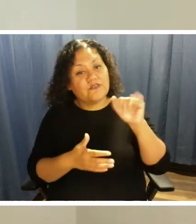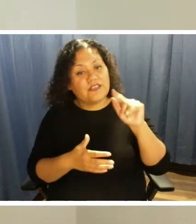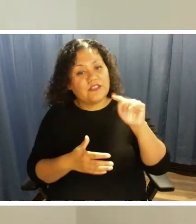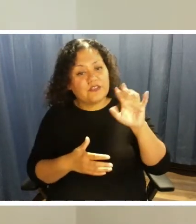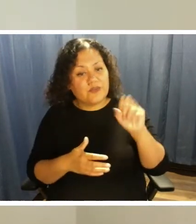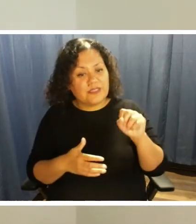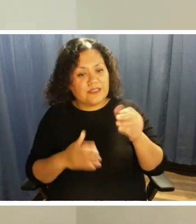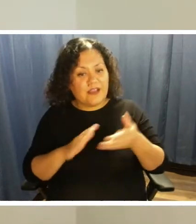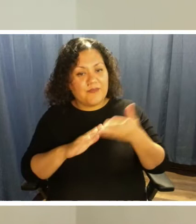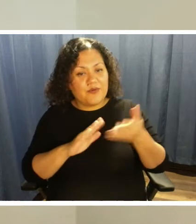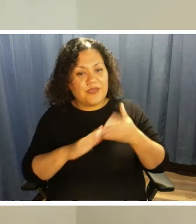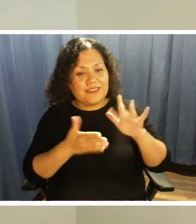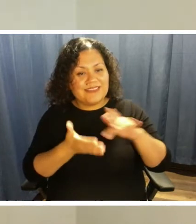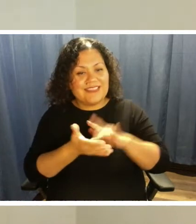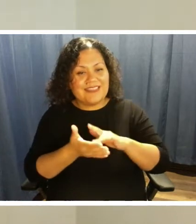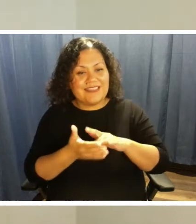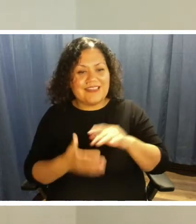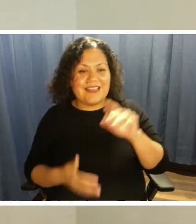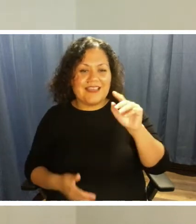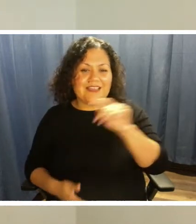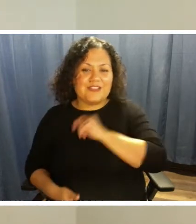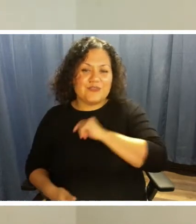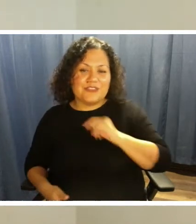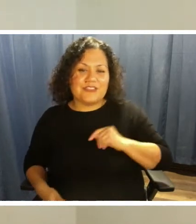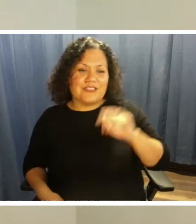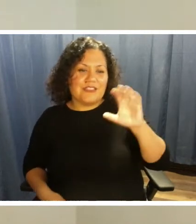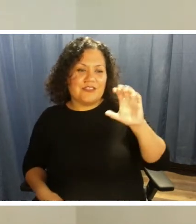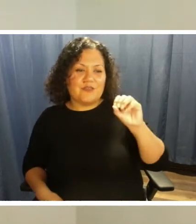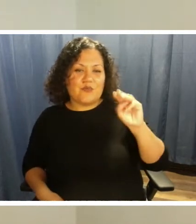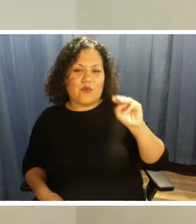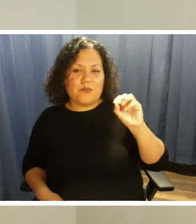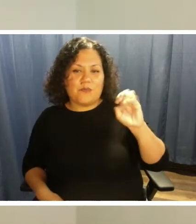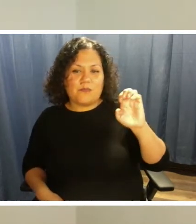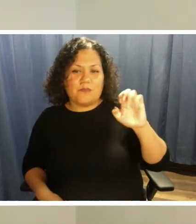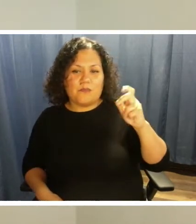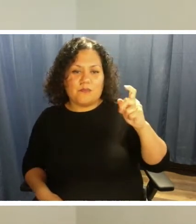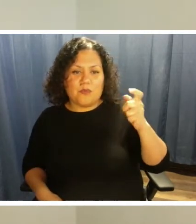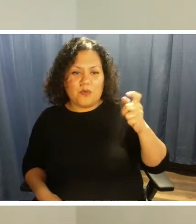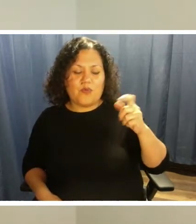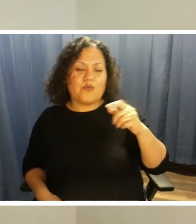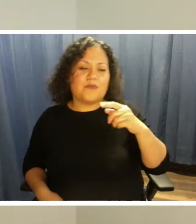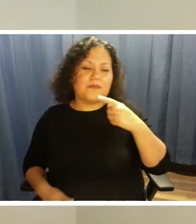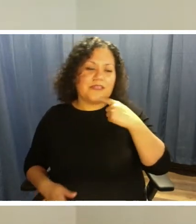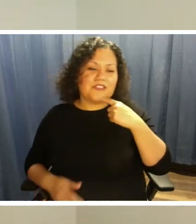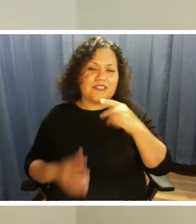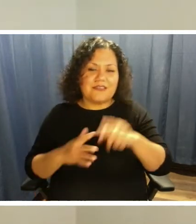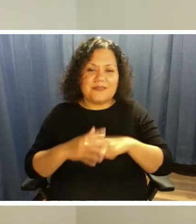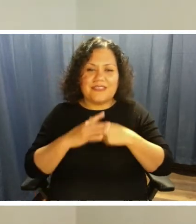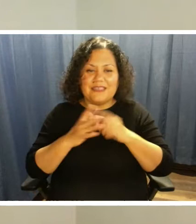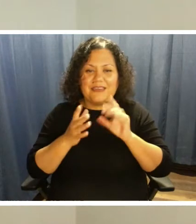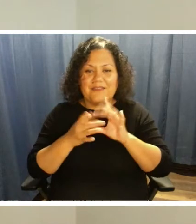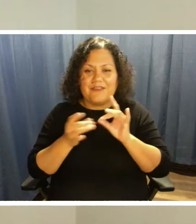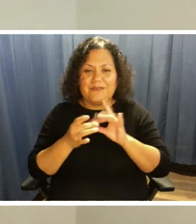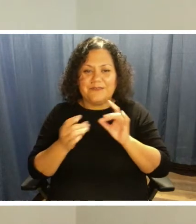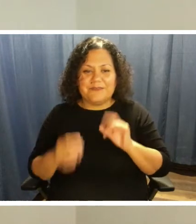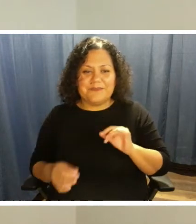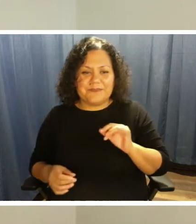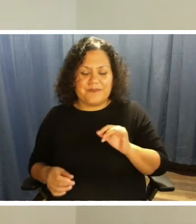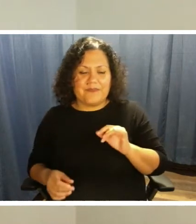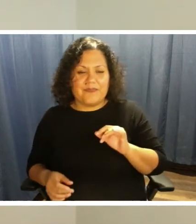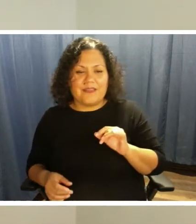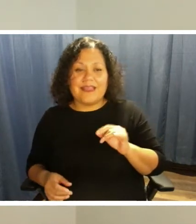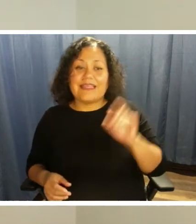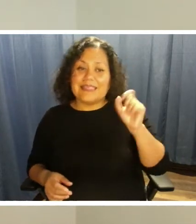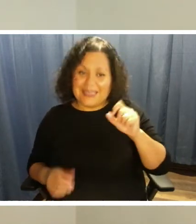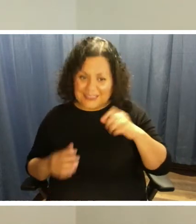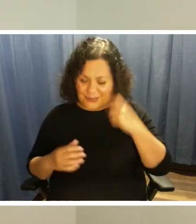that Trustee Como mentioned in our opening remarks. Well, we are up and running.